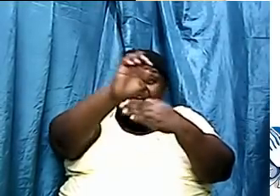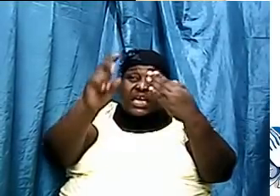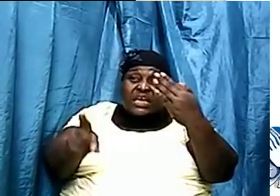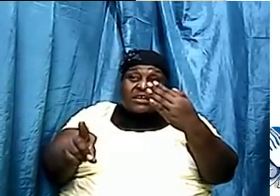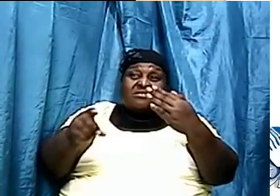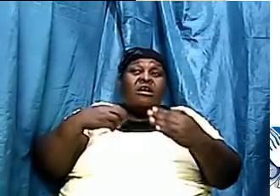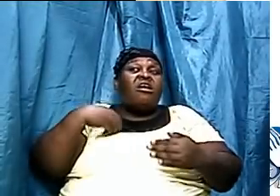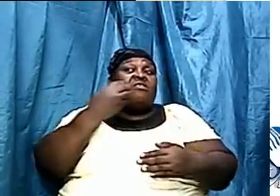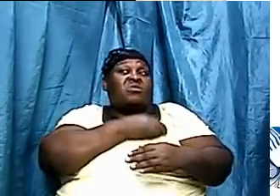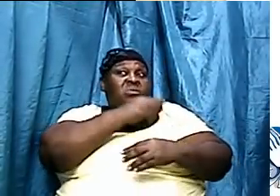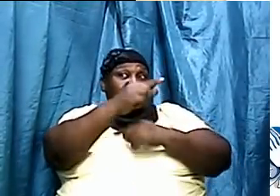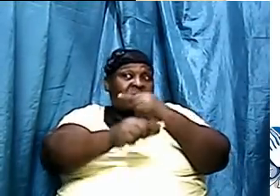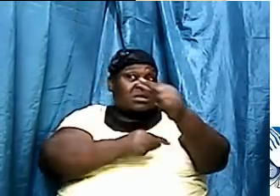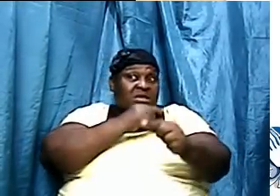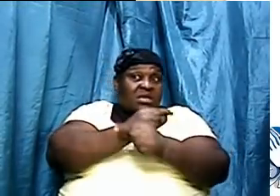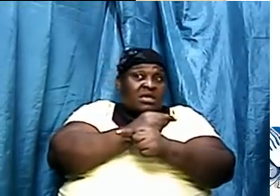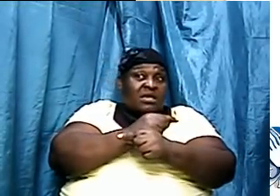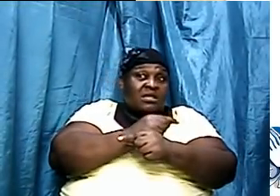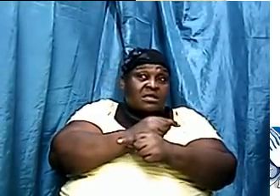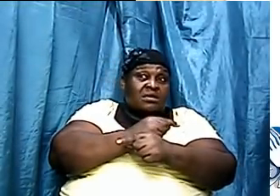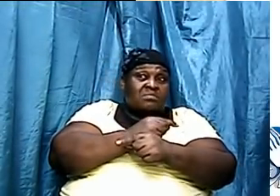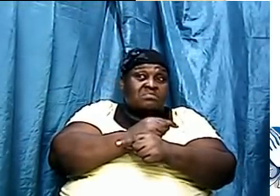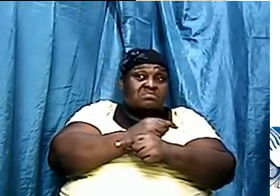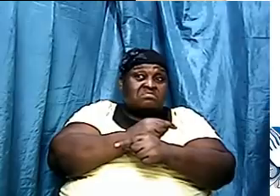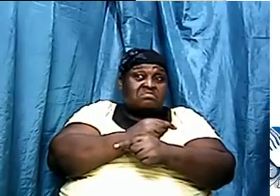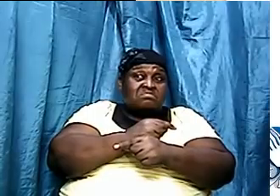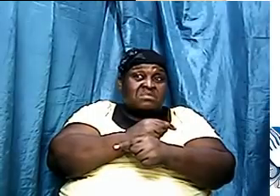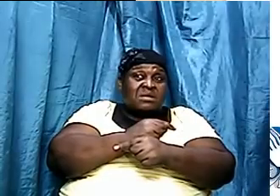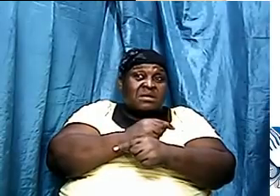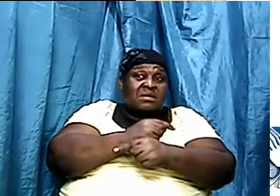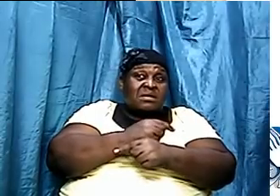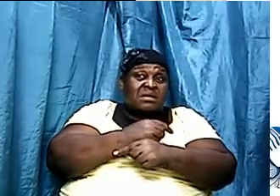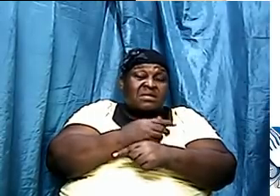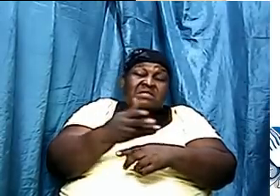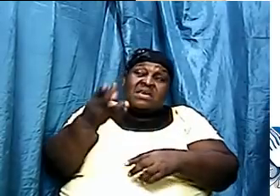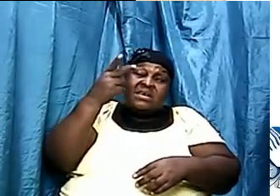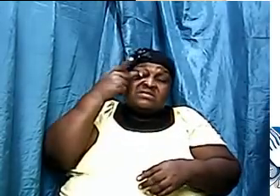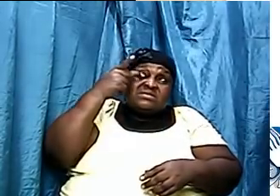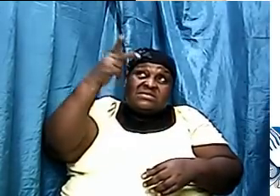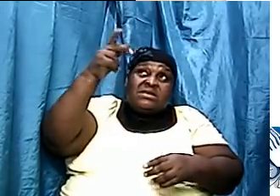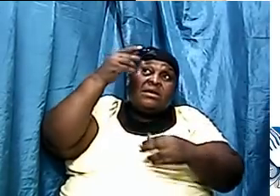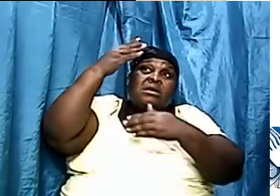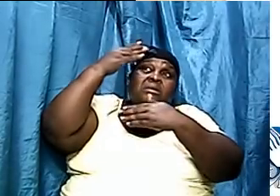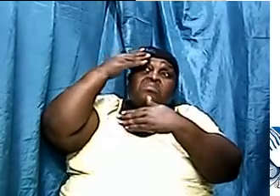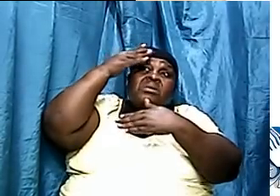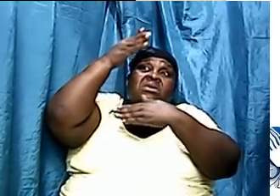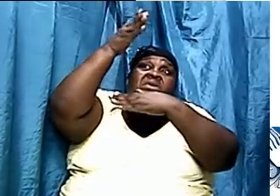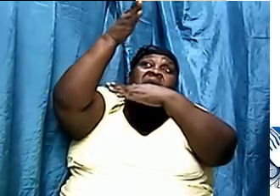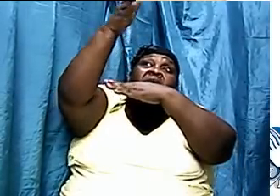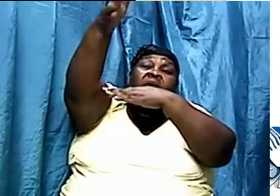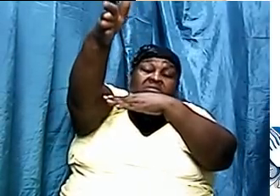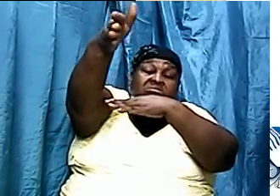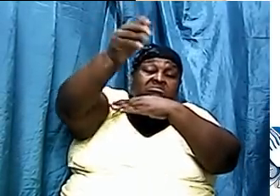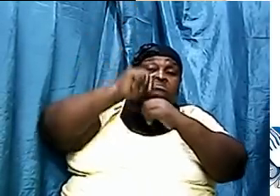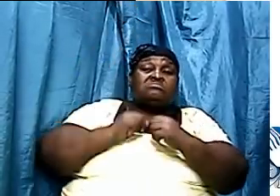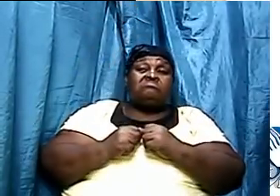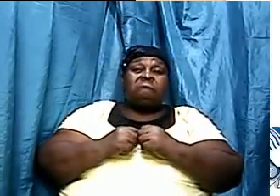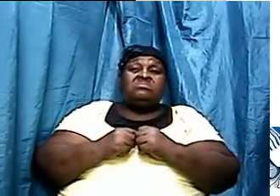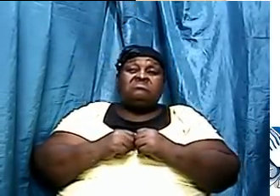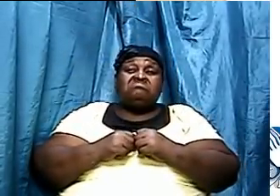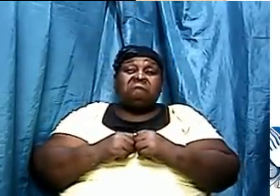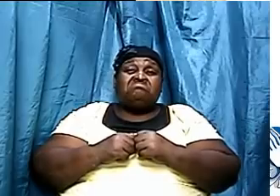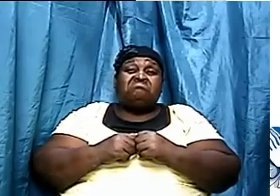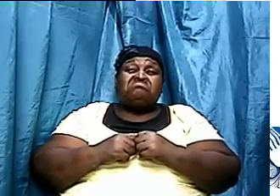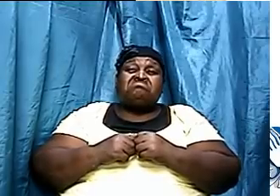they are seeing beyond that point in time so while Polly only saw one thousand and something and he went on to say this will only be three